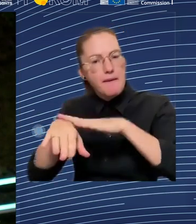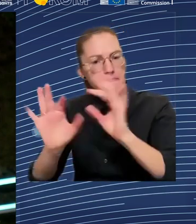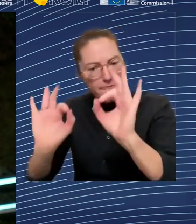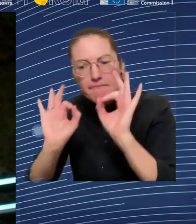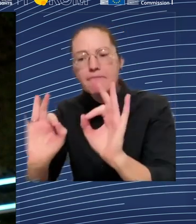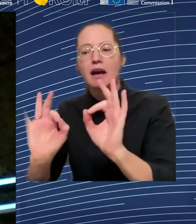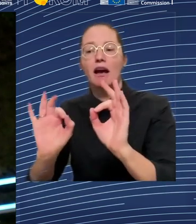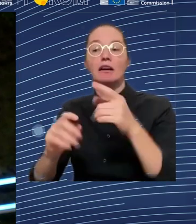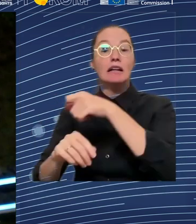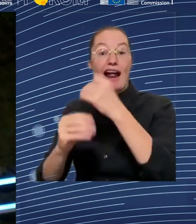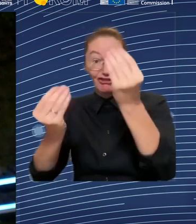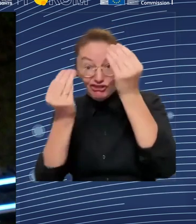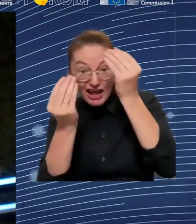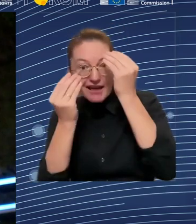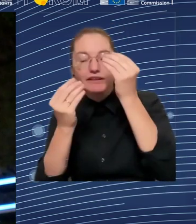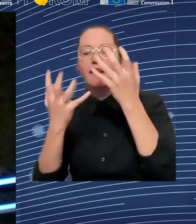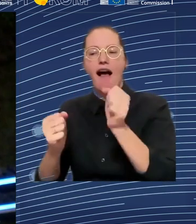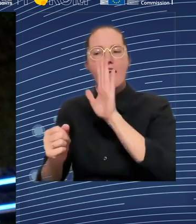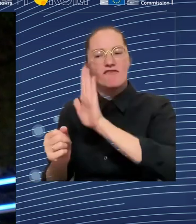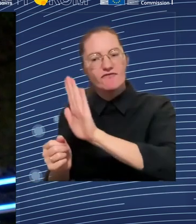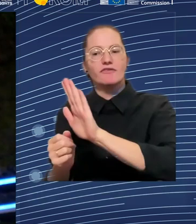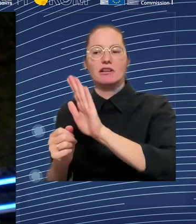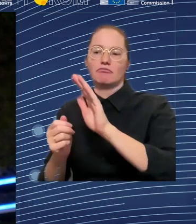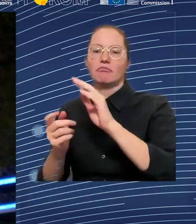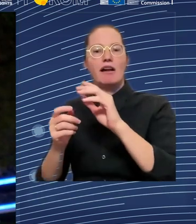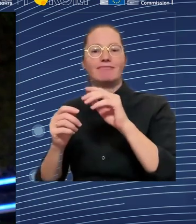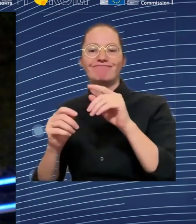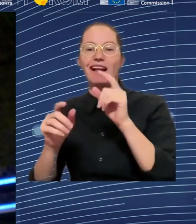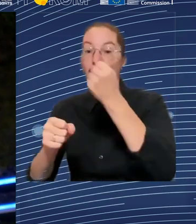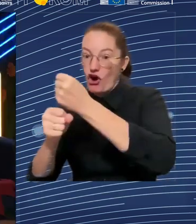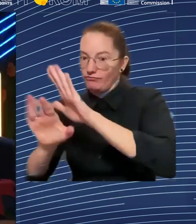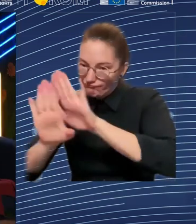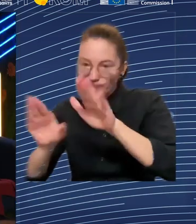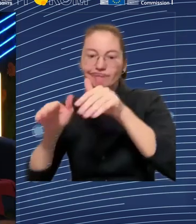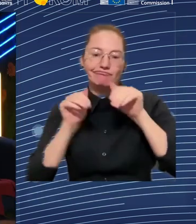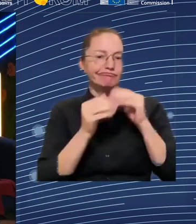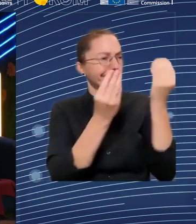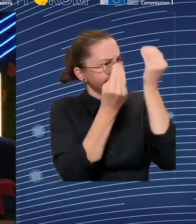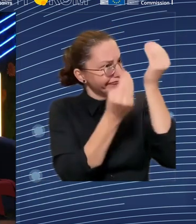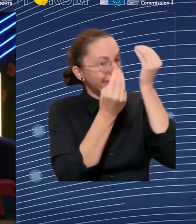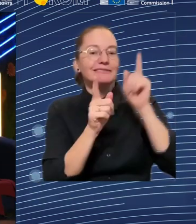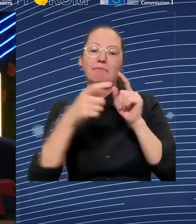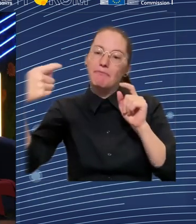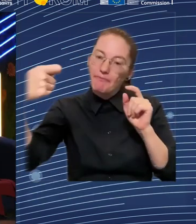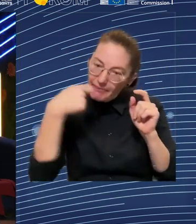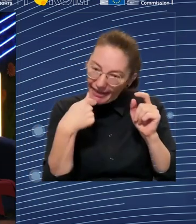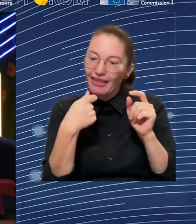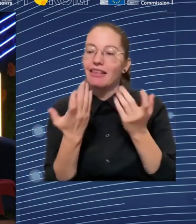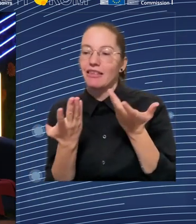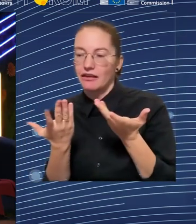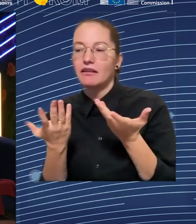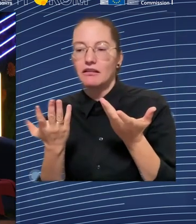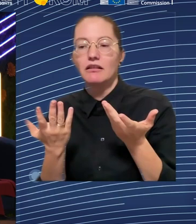180 hours maximum of training per year. And again, another thing we have to look at. So I'll stop there and just saying